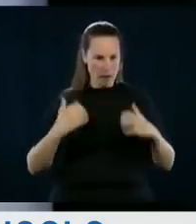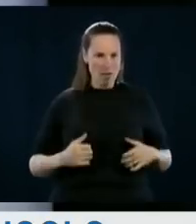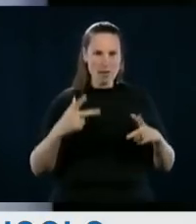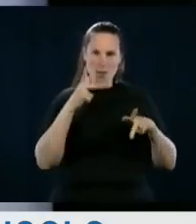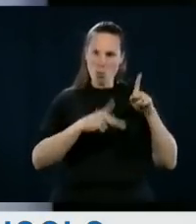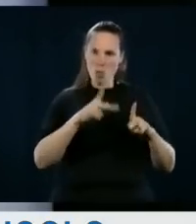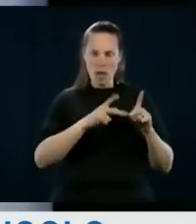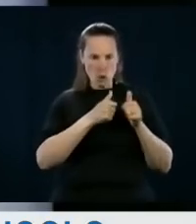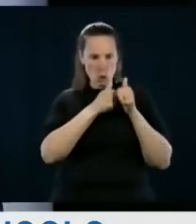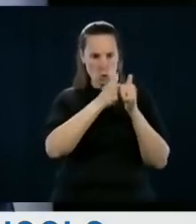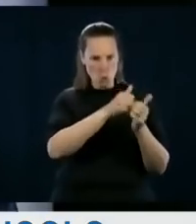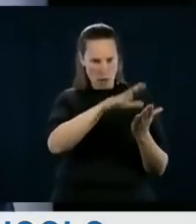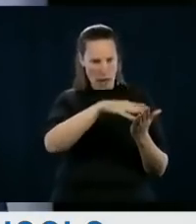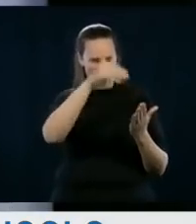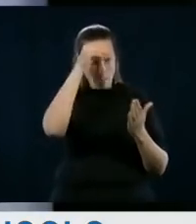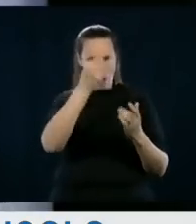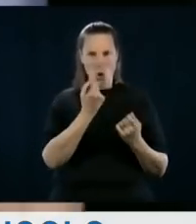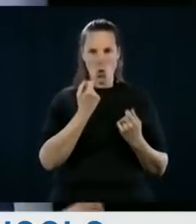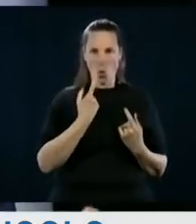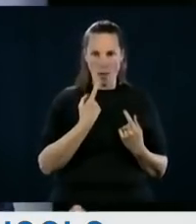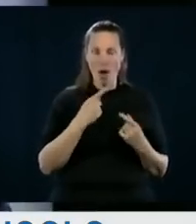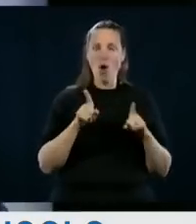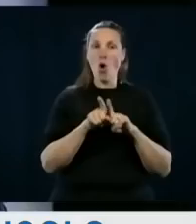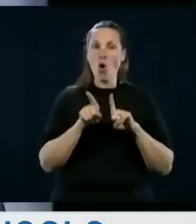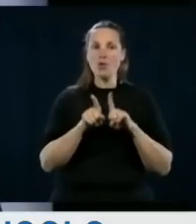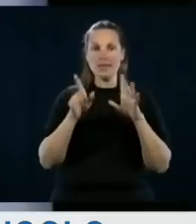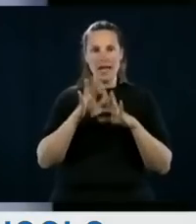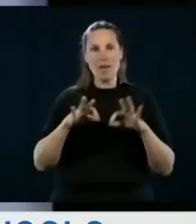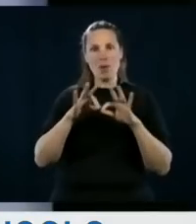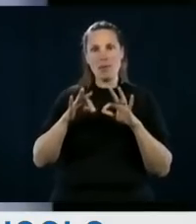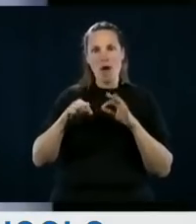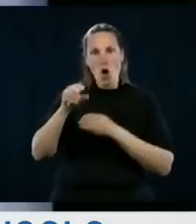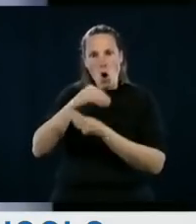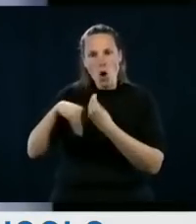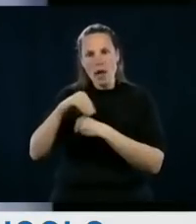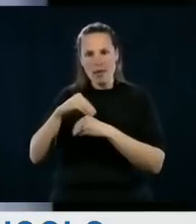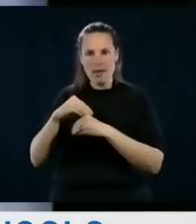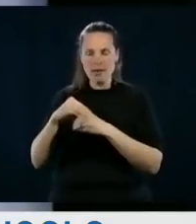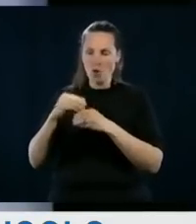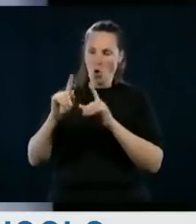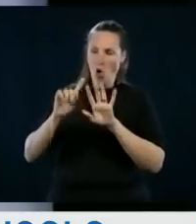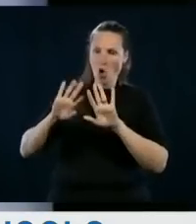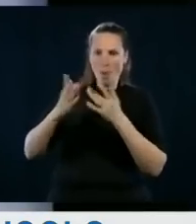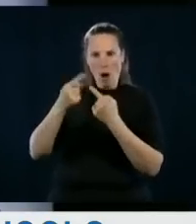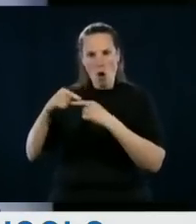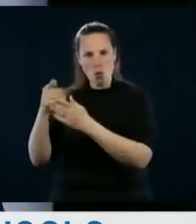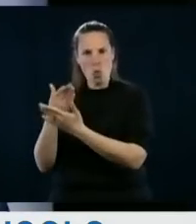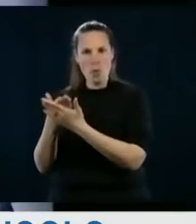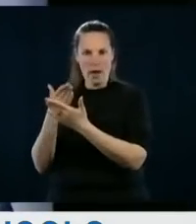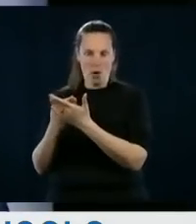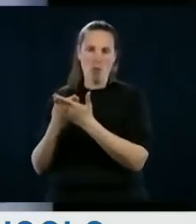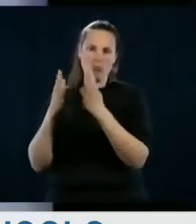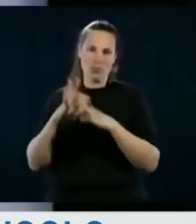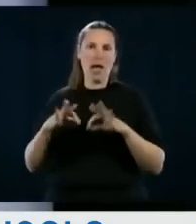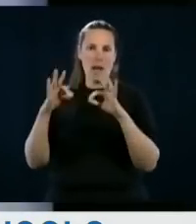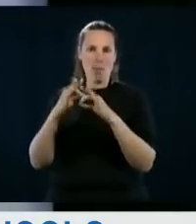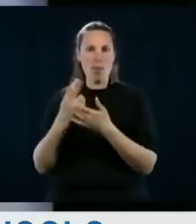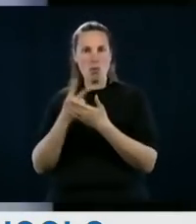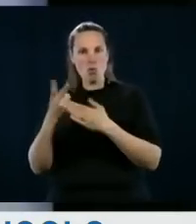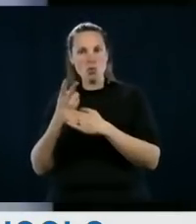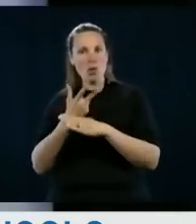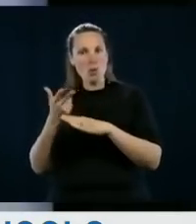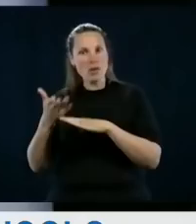be able to really take these recommendations for public health and logistically to organise school life in this new way.